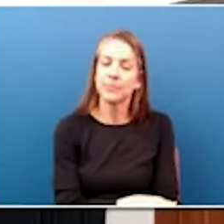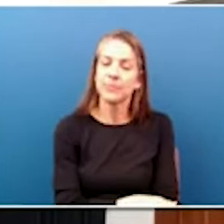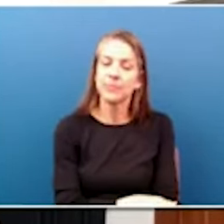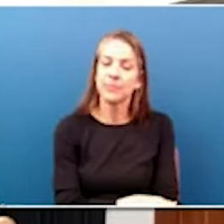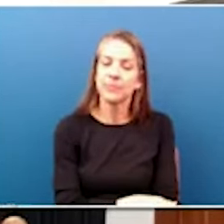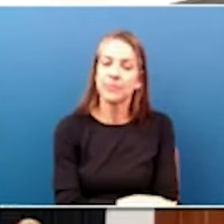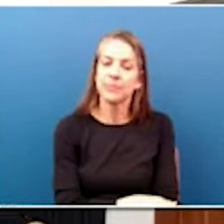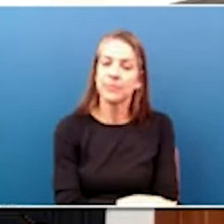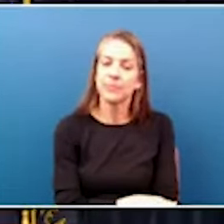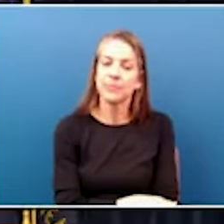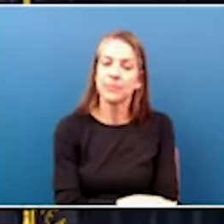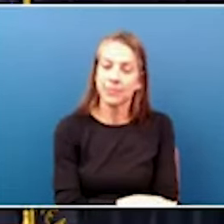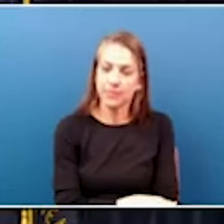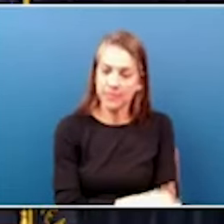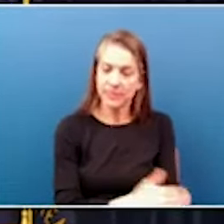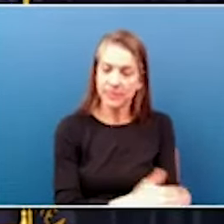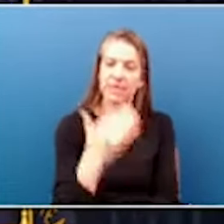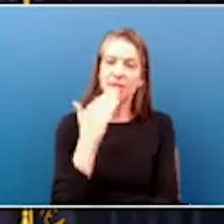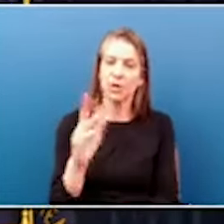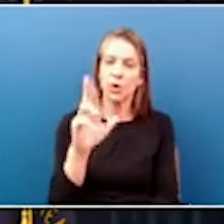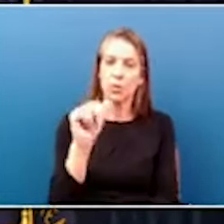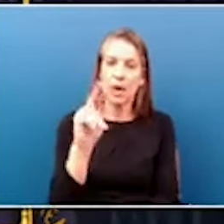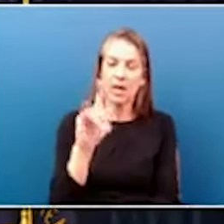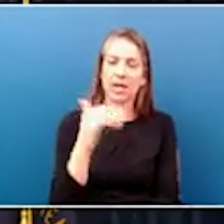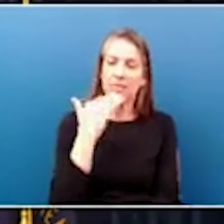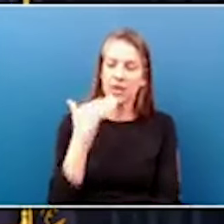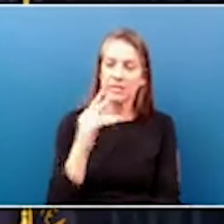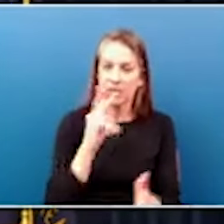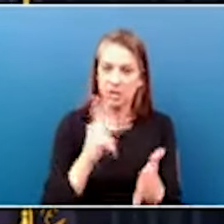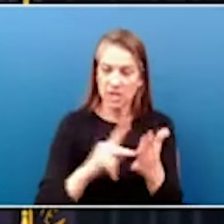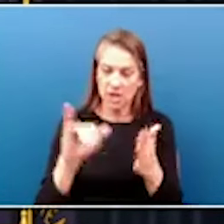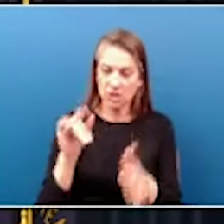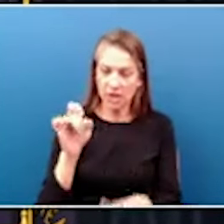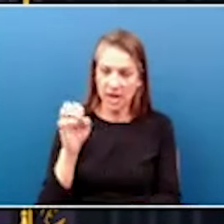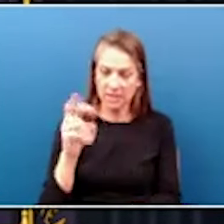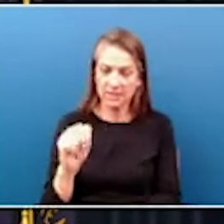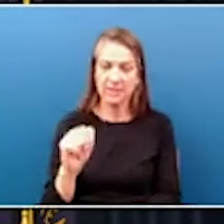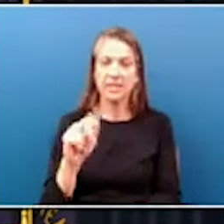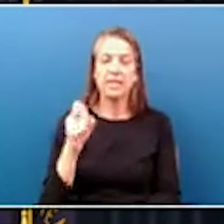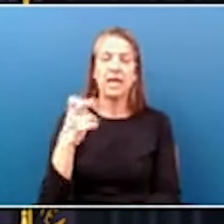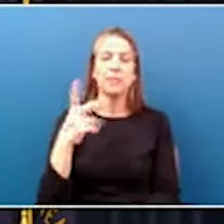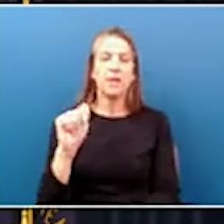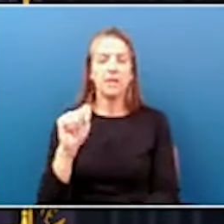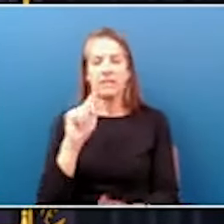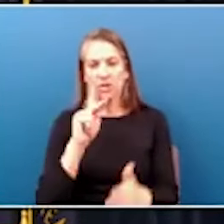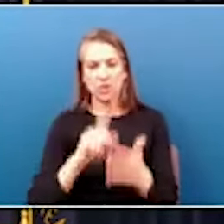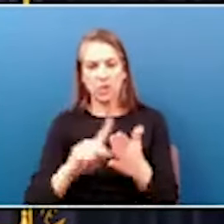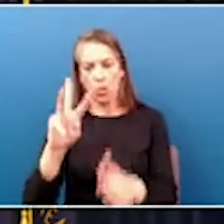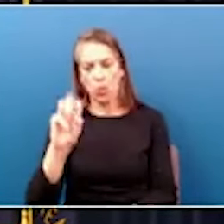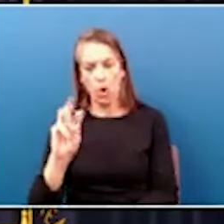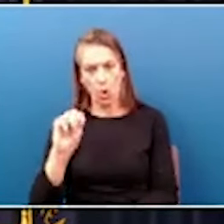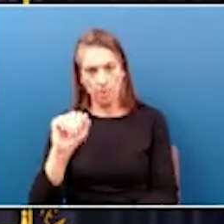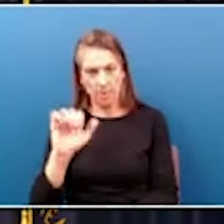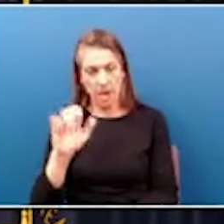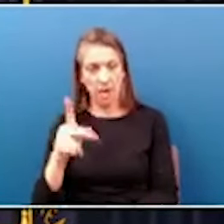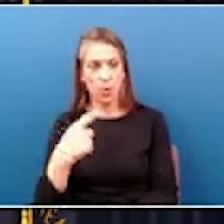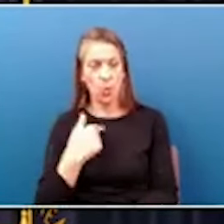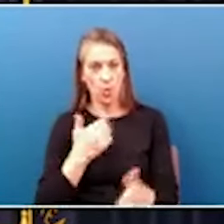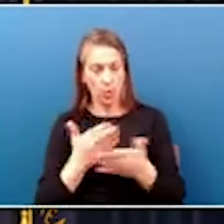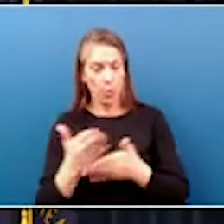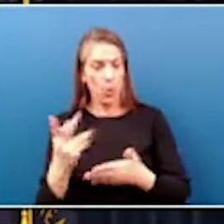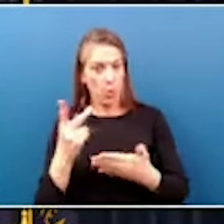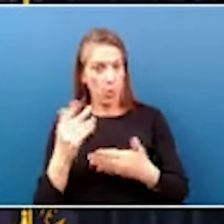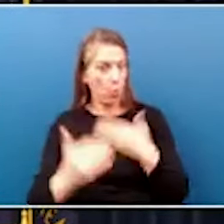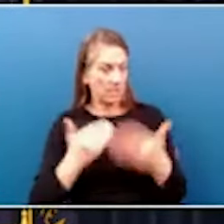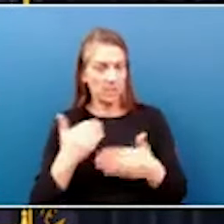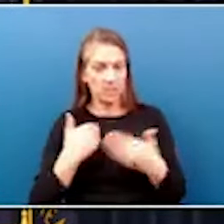Thank you, Randy. Thank you, Secretary Jackson, Deputy Secretary Womack. As you can see, we went through a process. We didn't want to rush